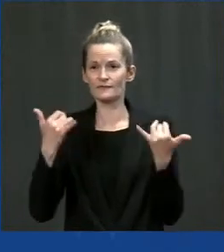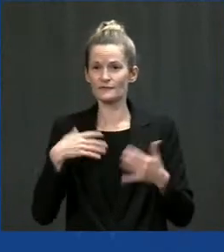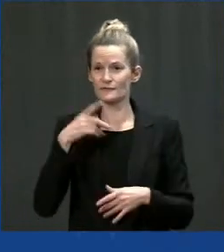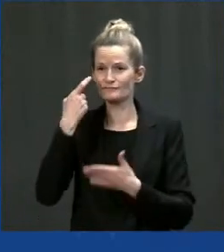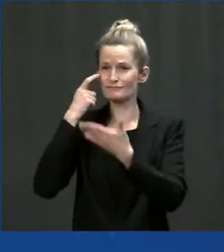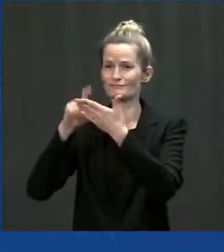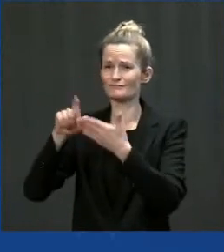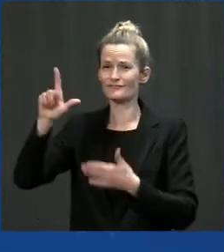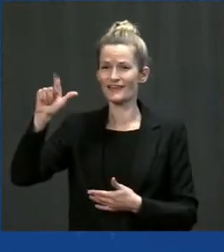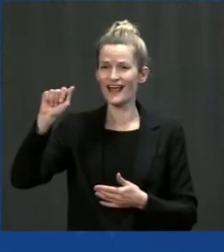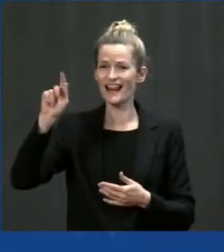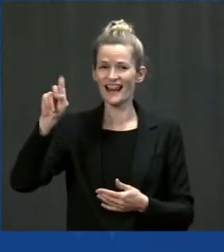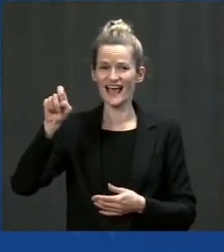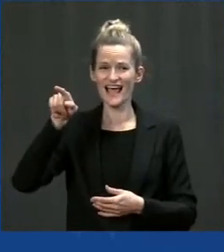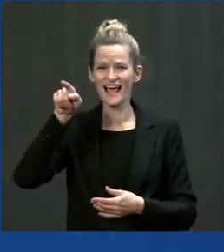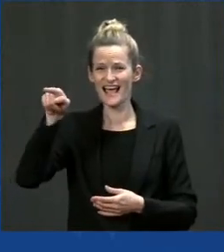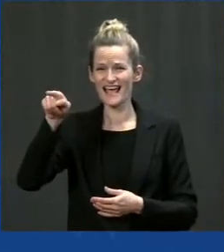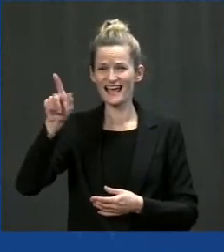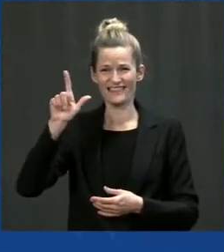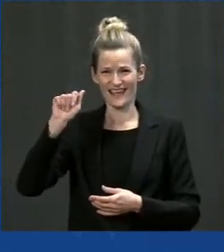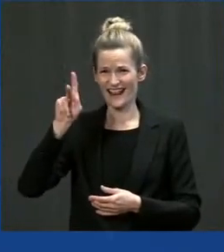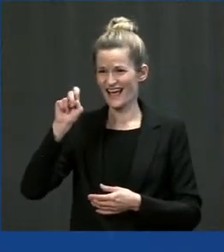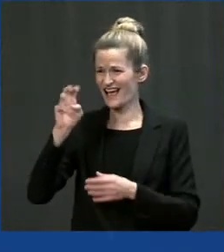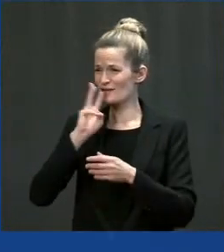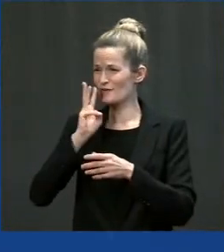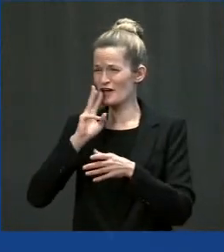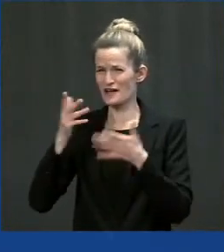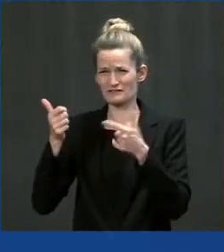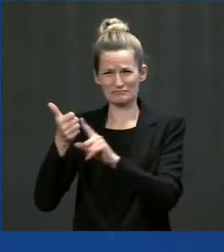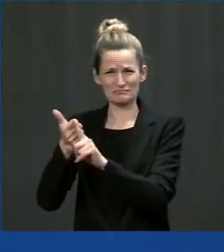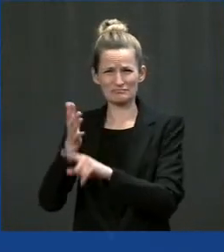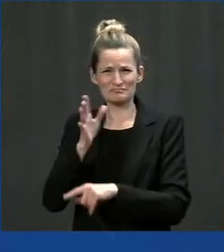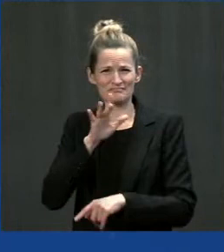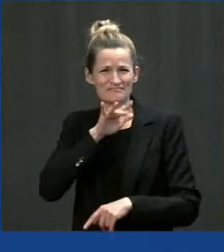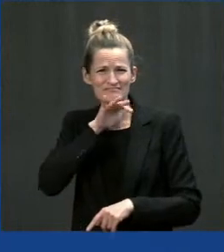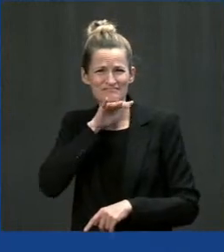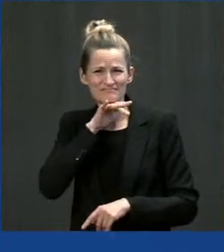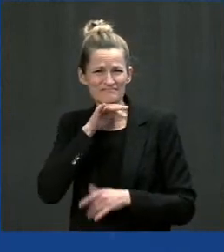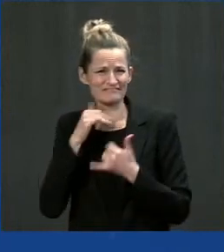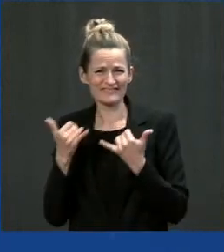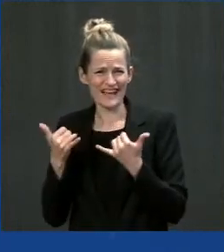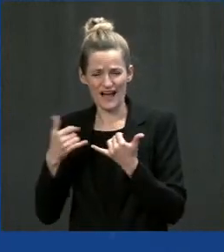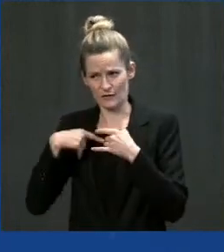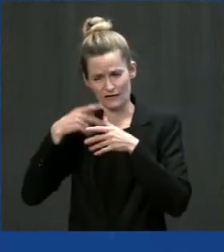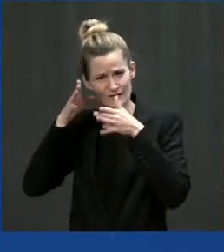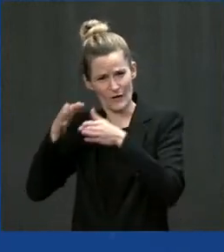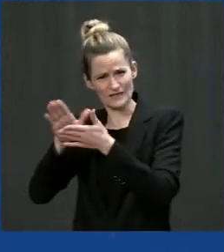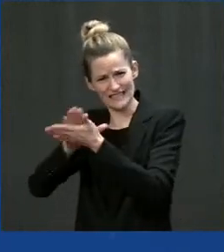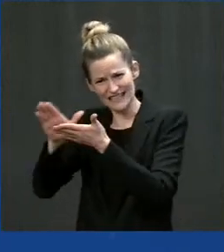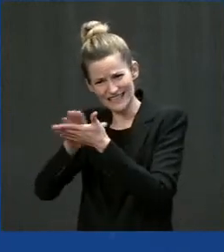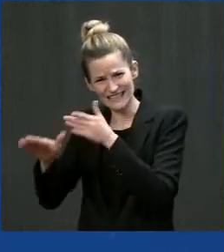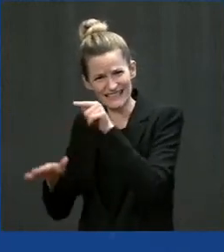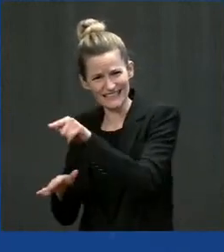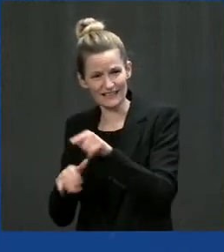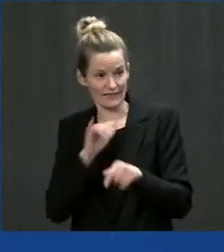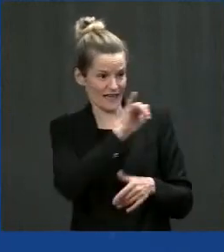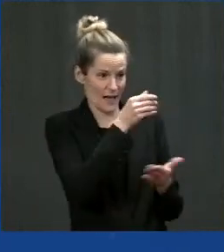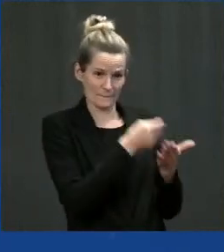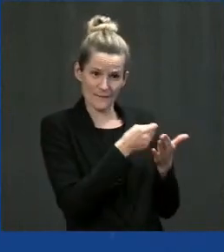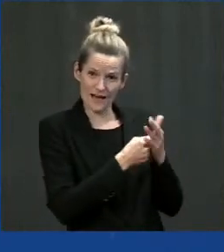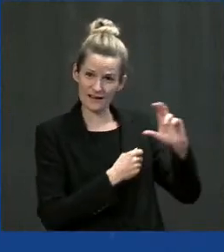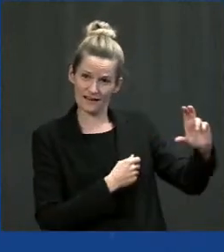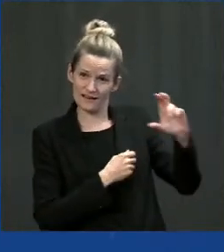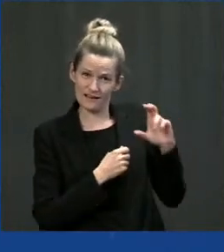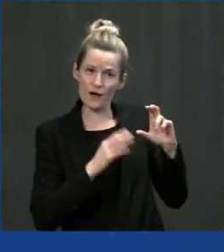And finally, the package includes $10 billion to help us continue cleaning up toxic chemicals and contaminants from our water supply.